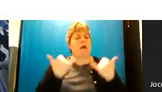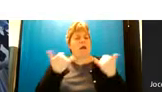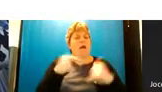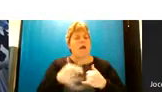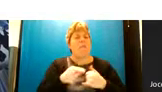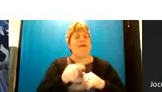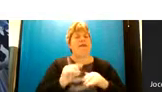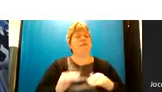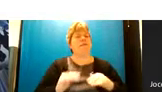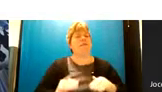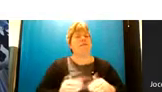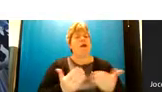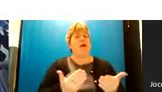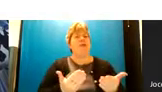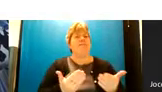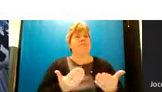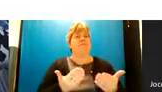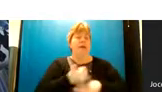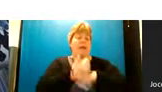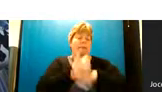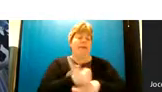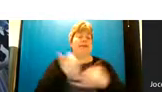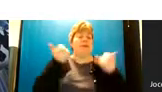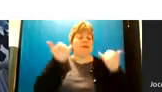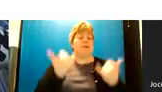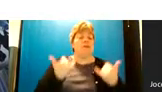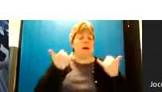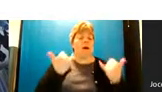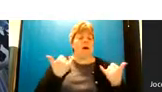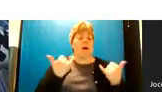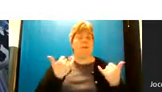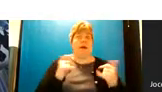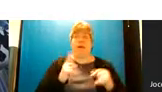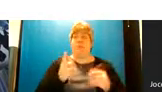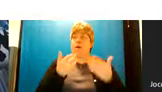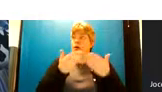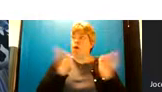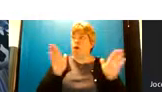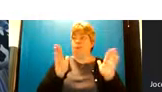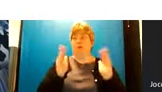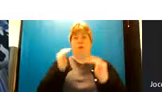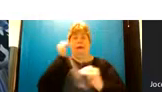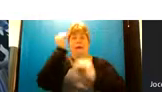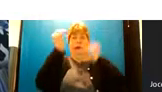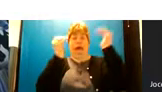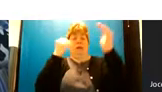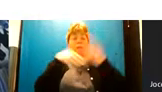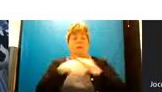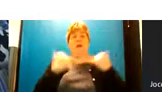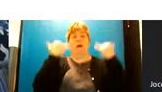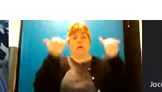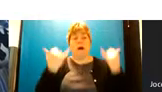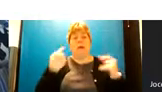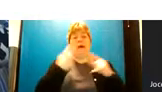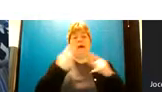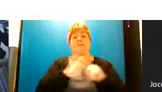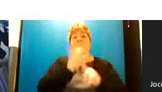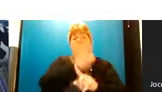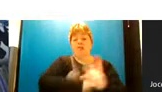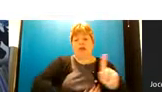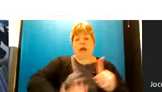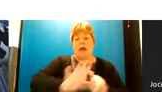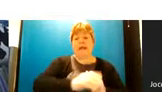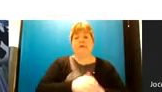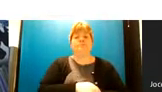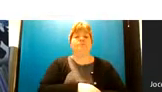is a service which as i say is based in derby but it's very much open to adults across derby and derbyshire so i can